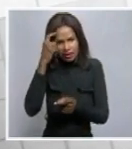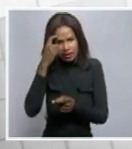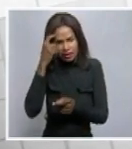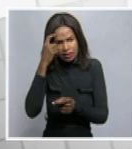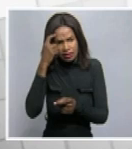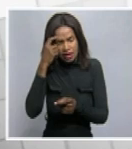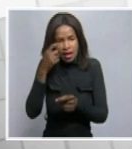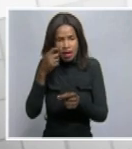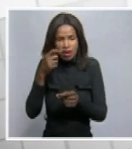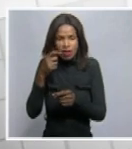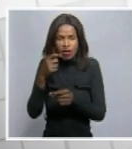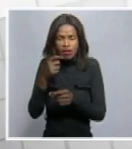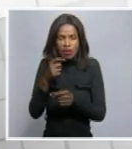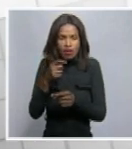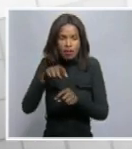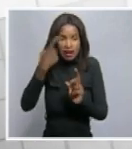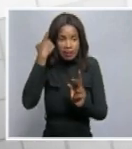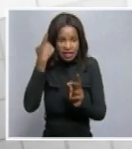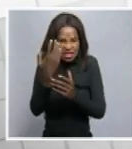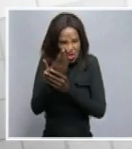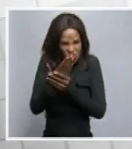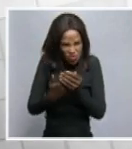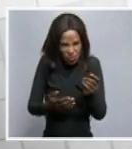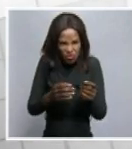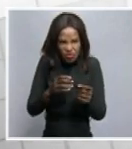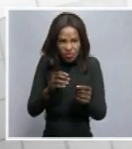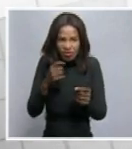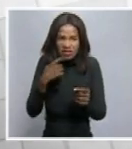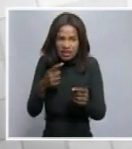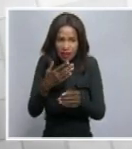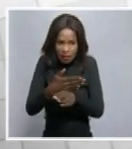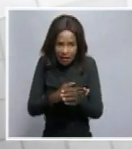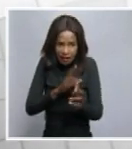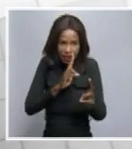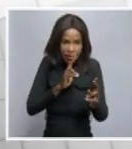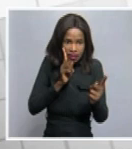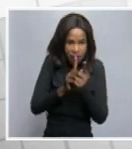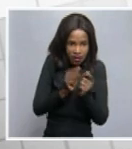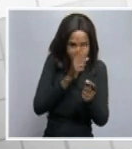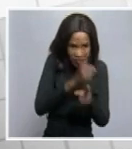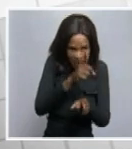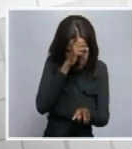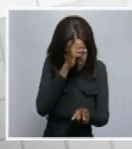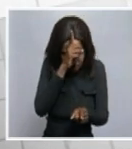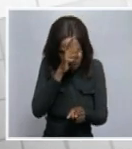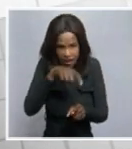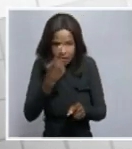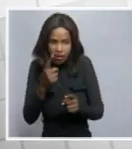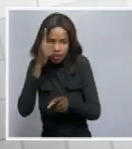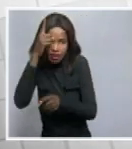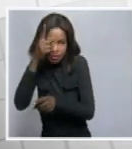before approaching the German, they should have consensus. And to me, that is a